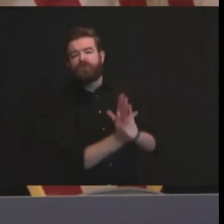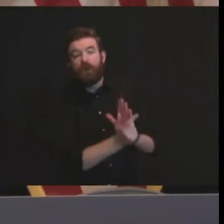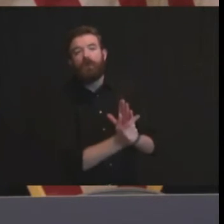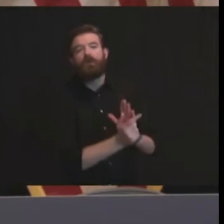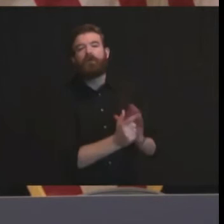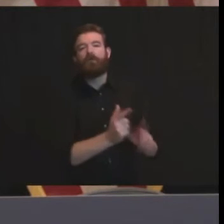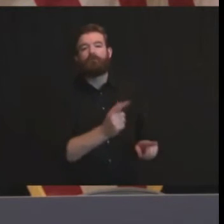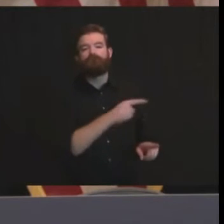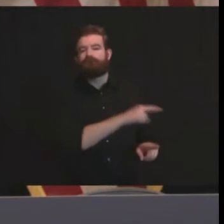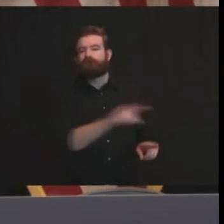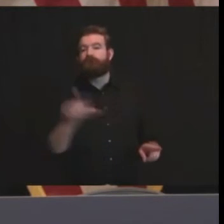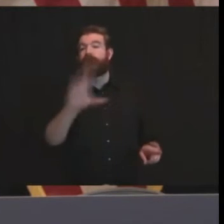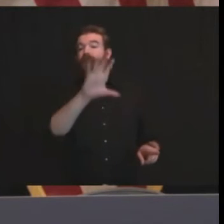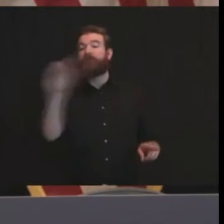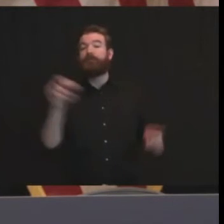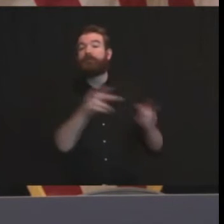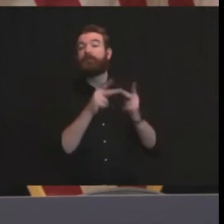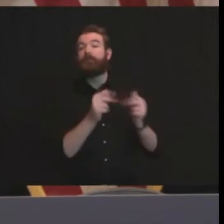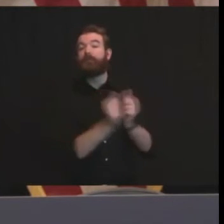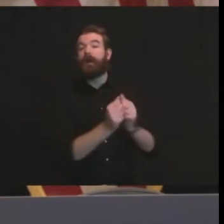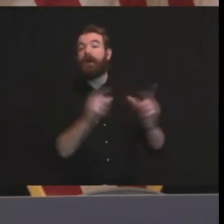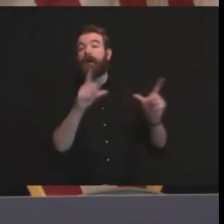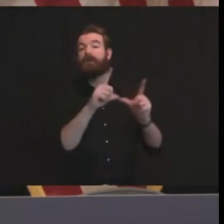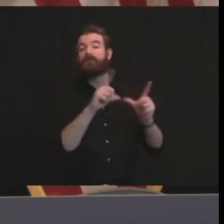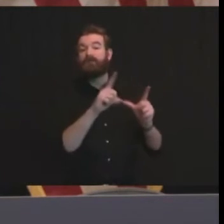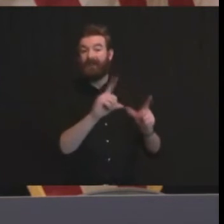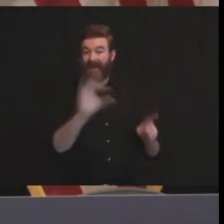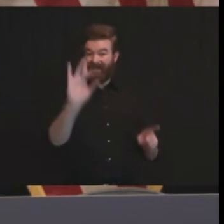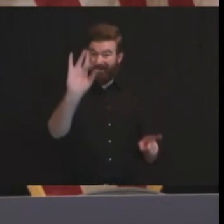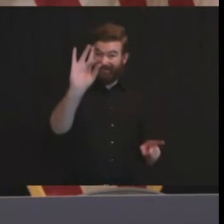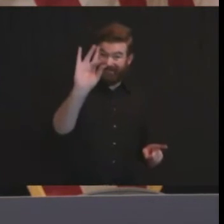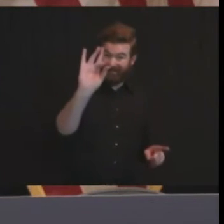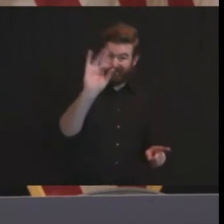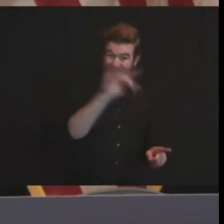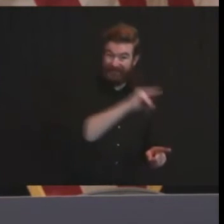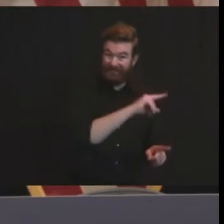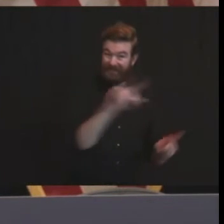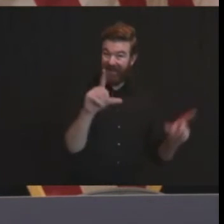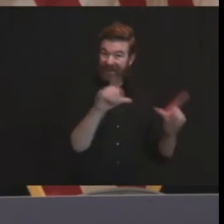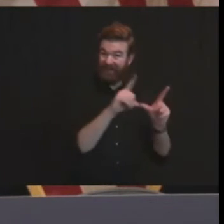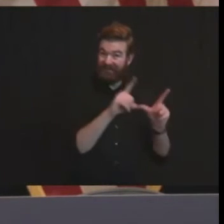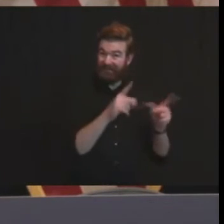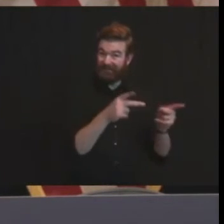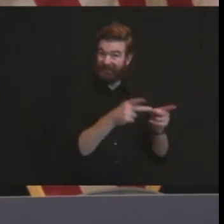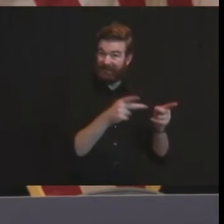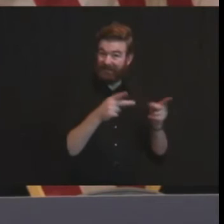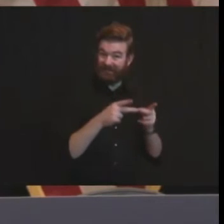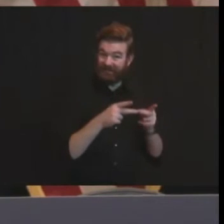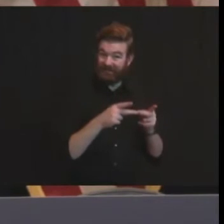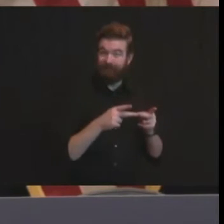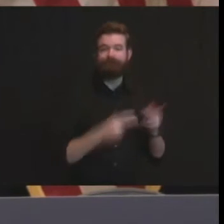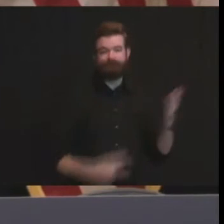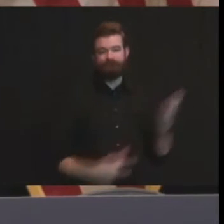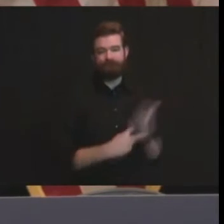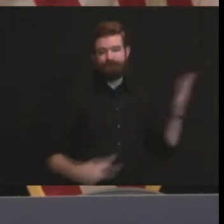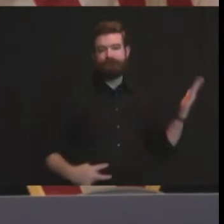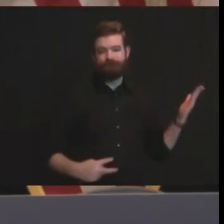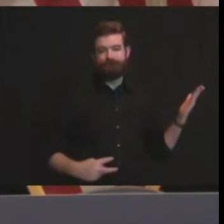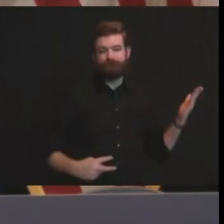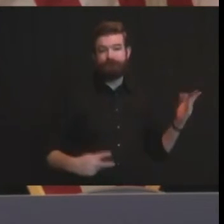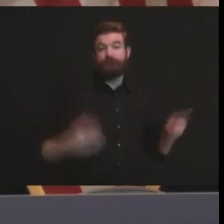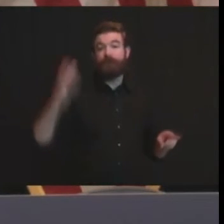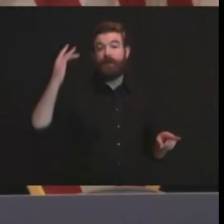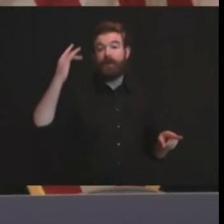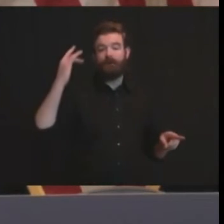and of those 51 visited uh eight of those licensed established establishments were cited for eo violations